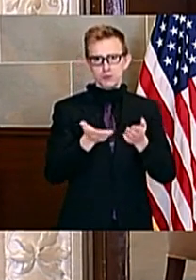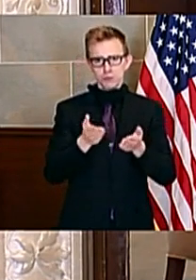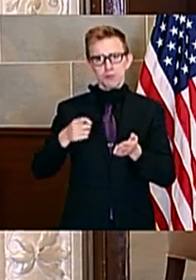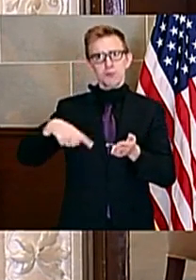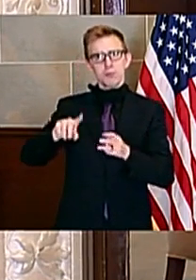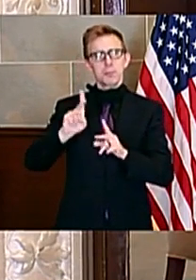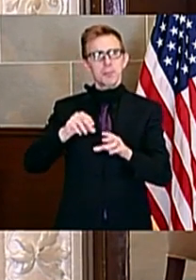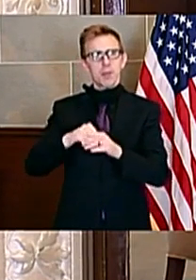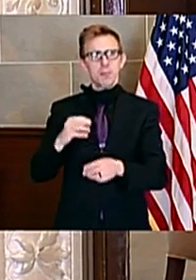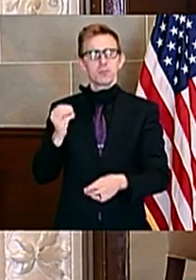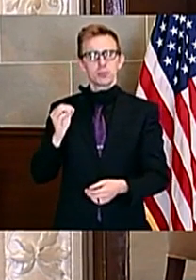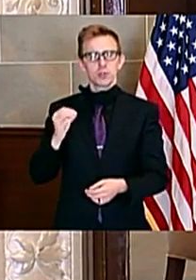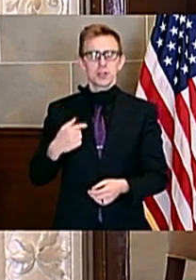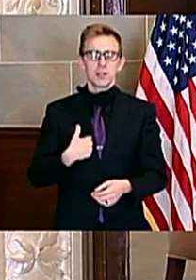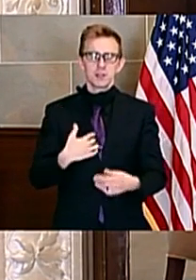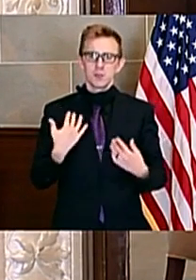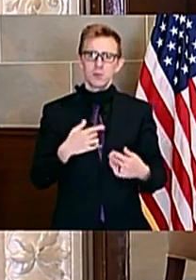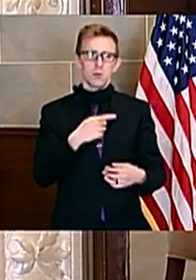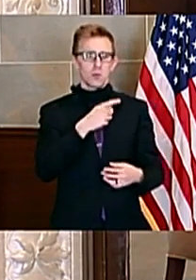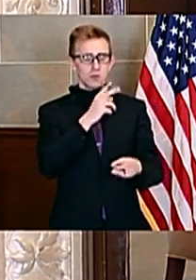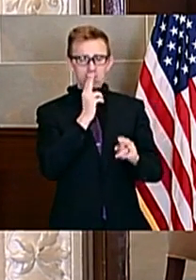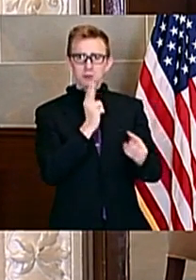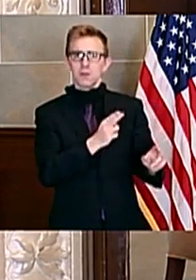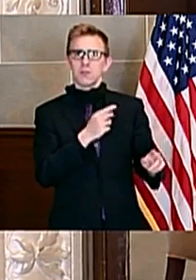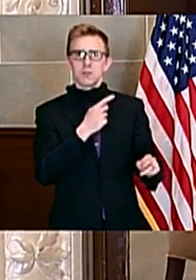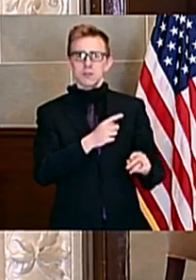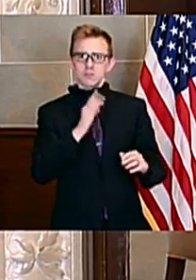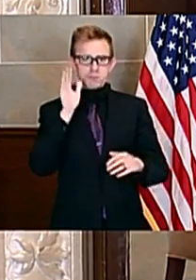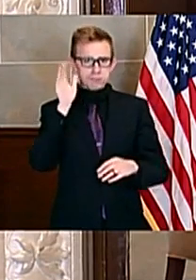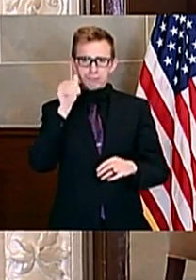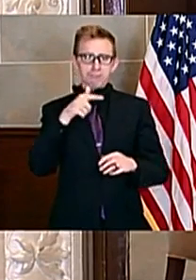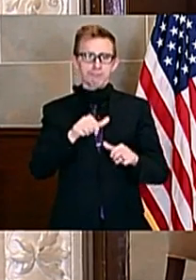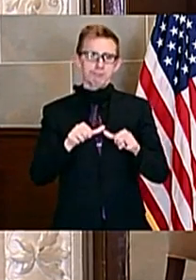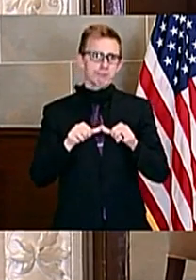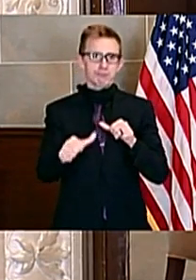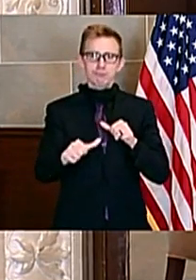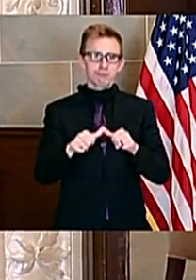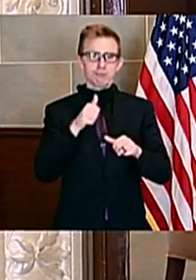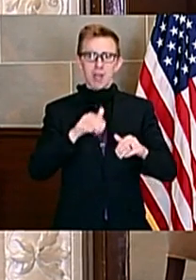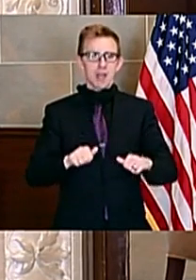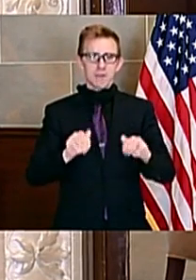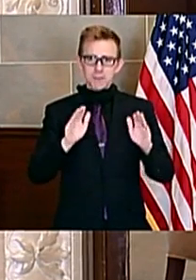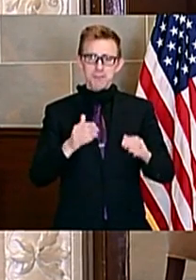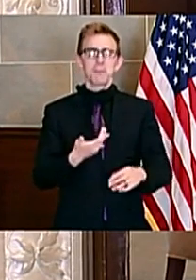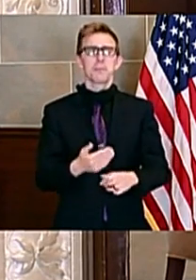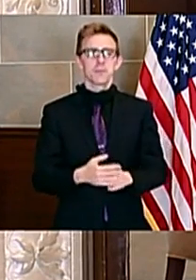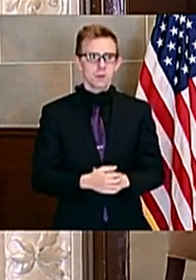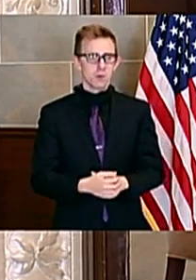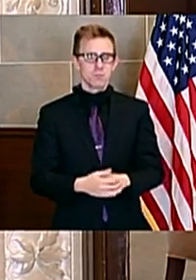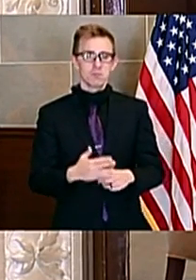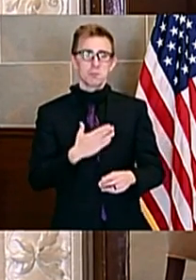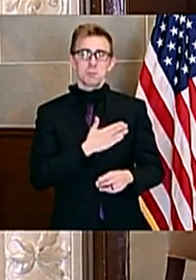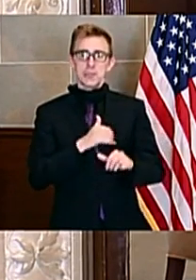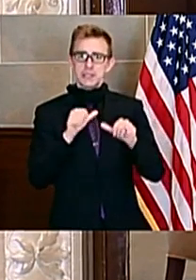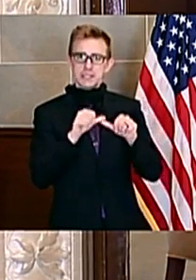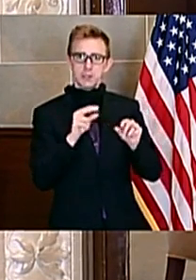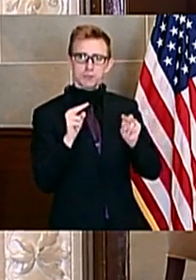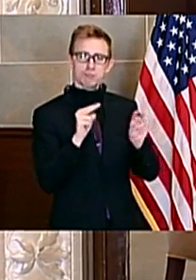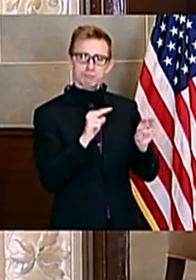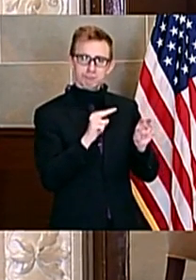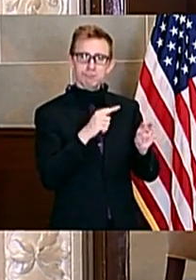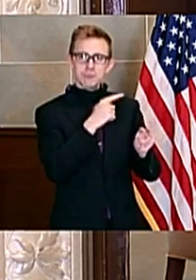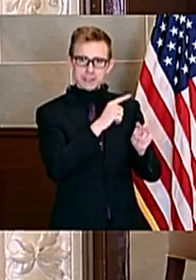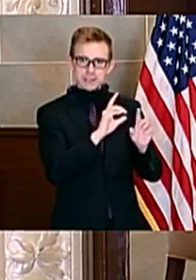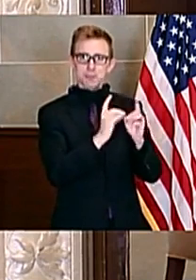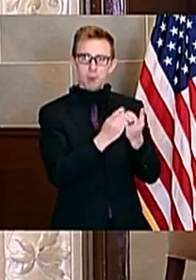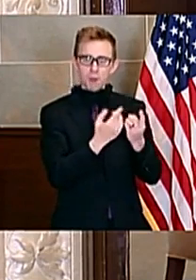They've been absolutely unrelenting, and I am grateful for the service they have provided. So please stay tuned. We're going to have a lot more to talk about in this